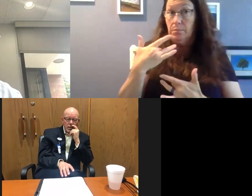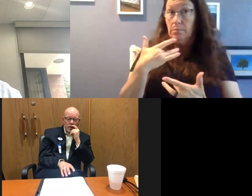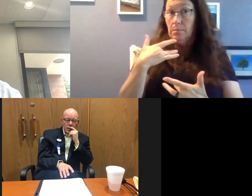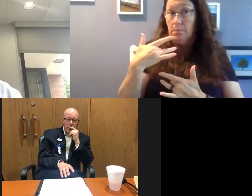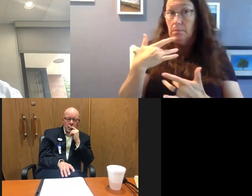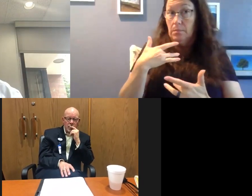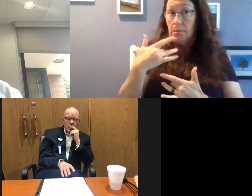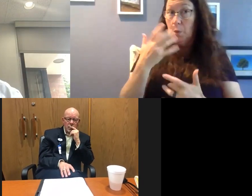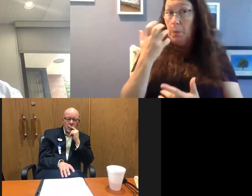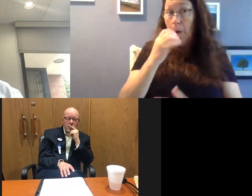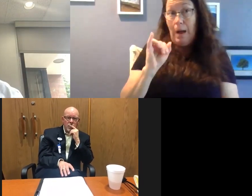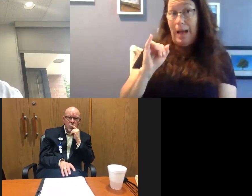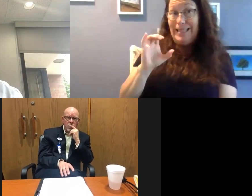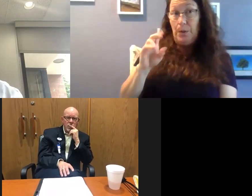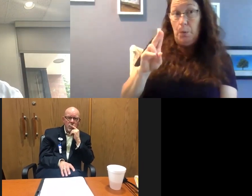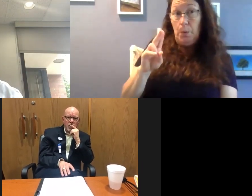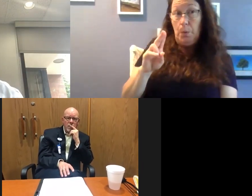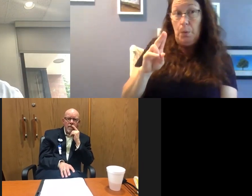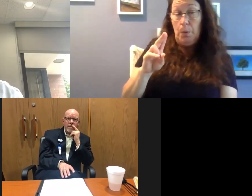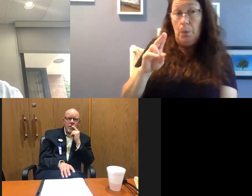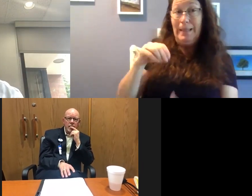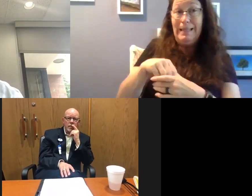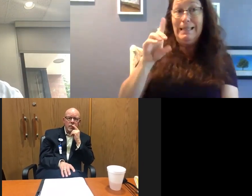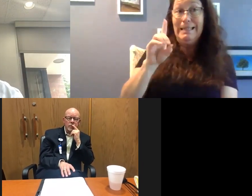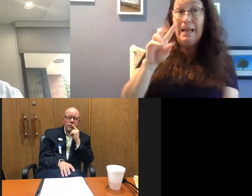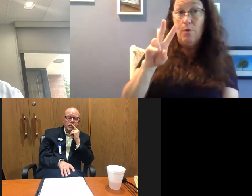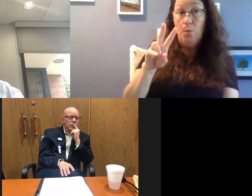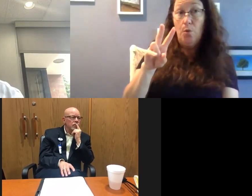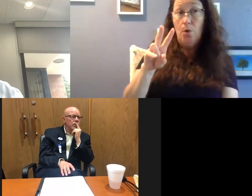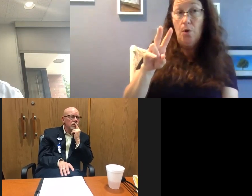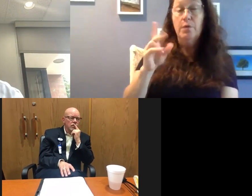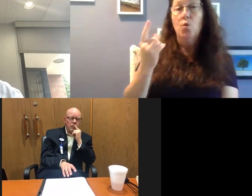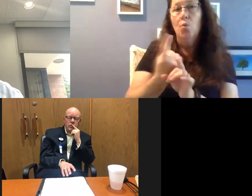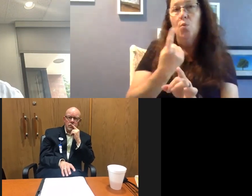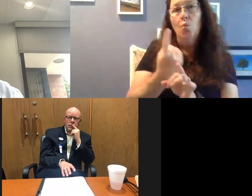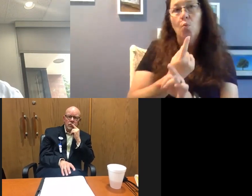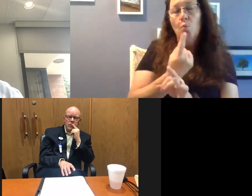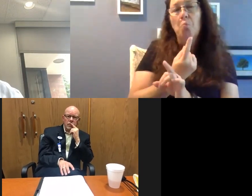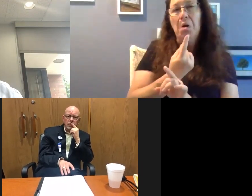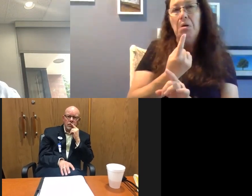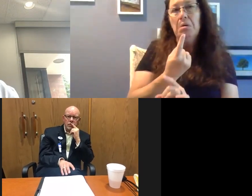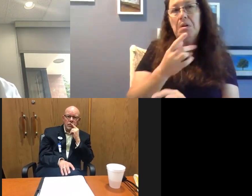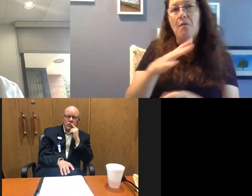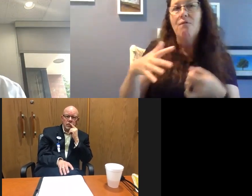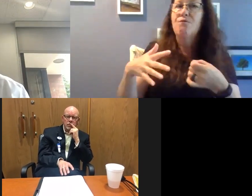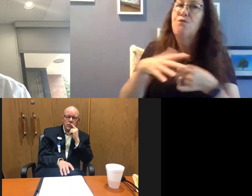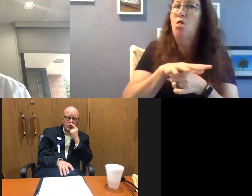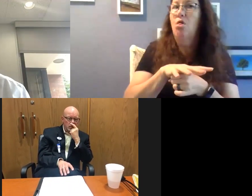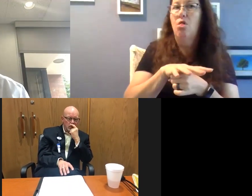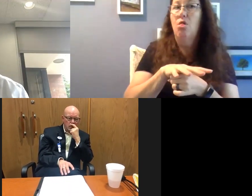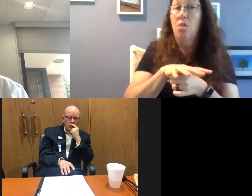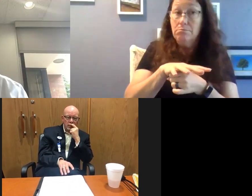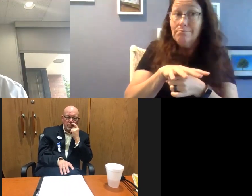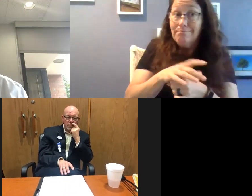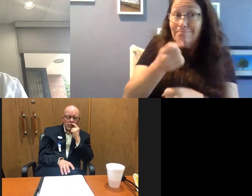Our ICU at GMC Davenport, from a regular capacity standpoint, is essentially full. What happens